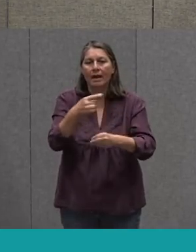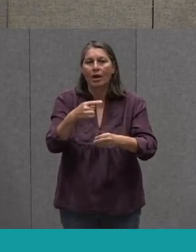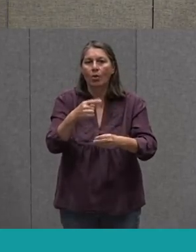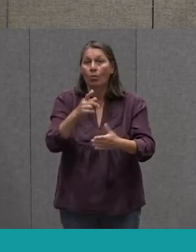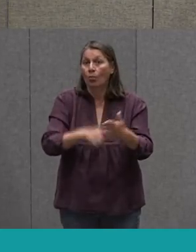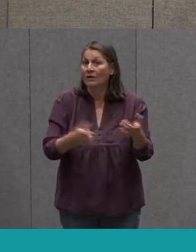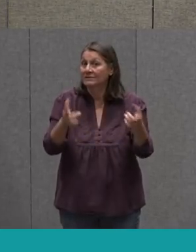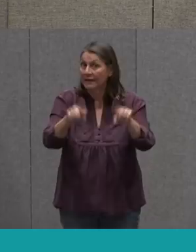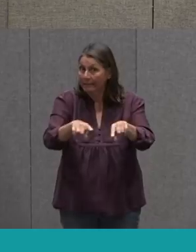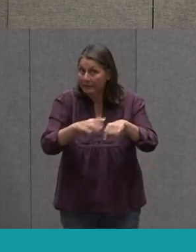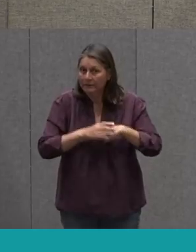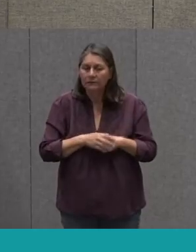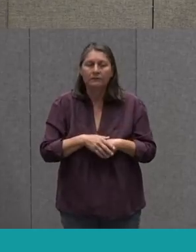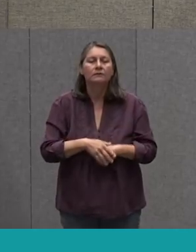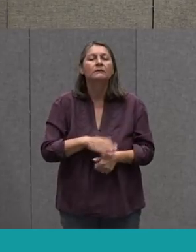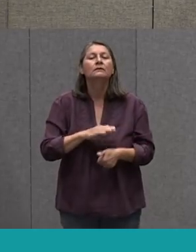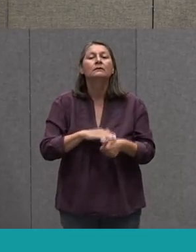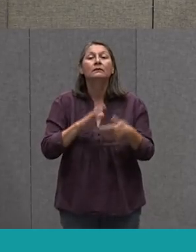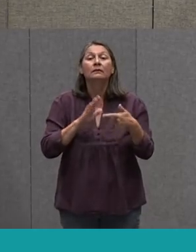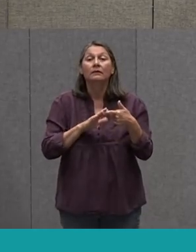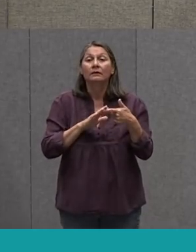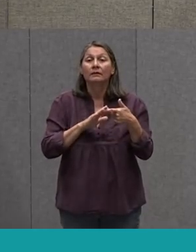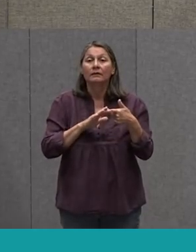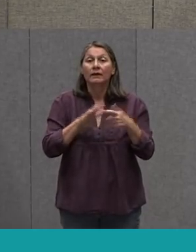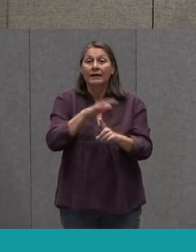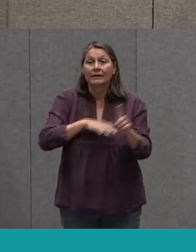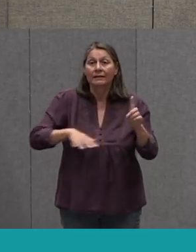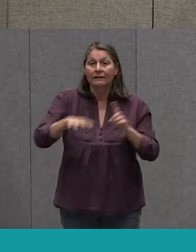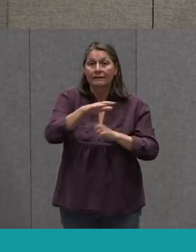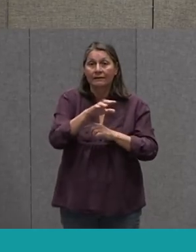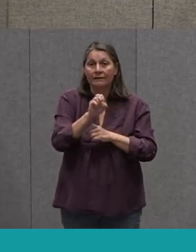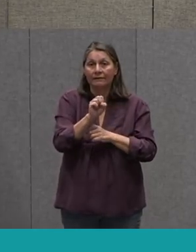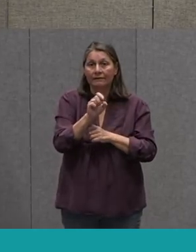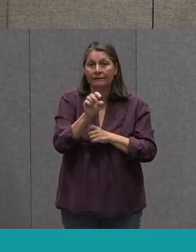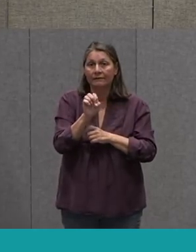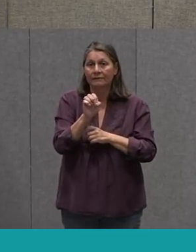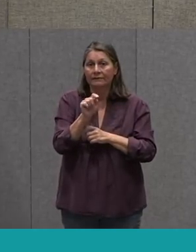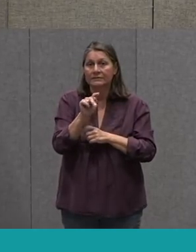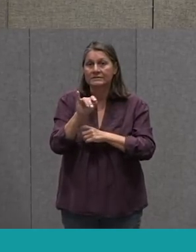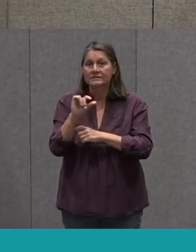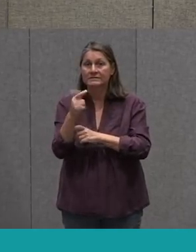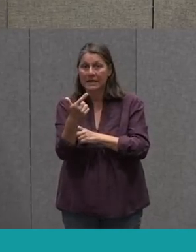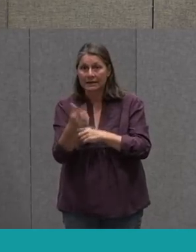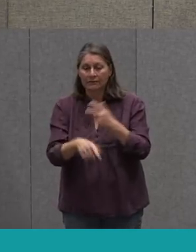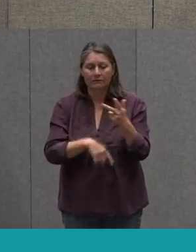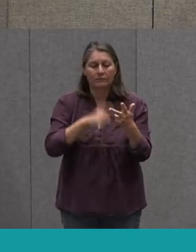You're Going To Need Your Setting A Plot And This Story That